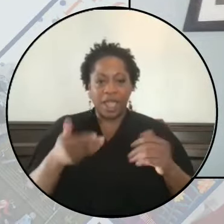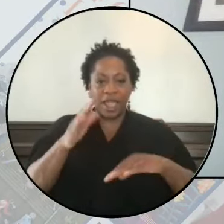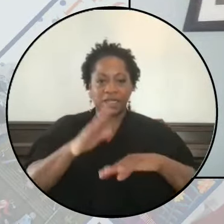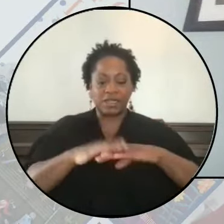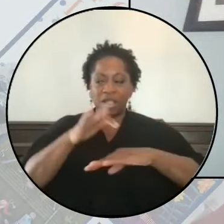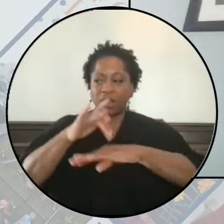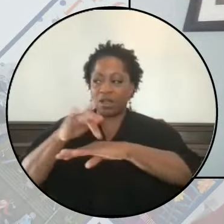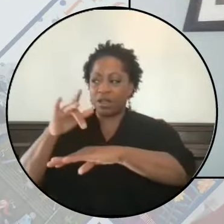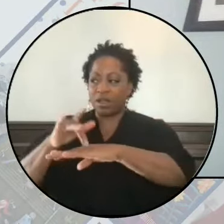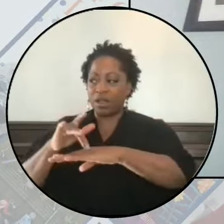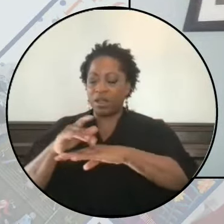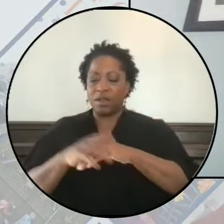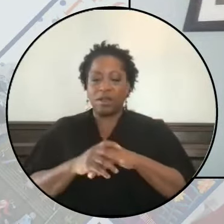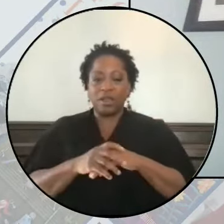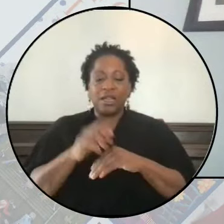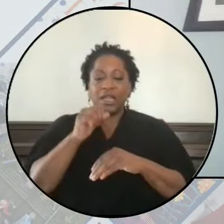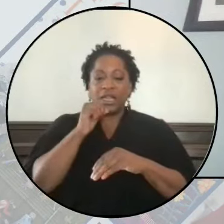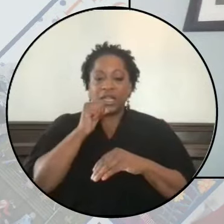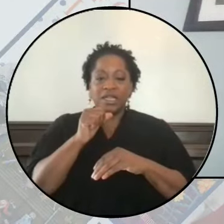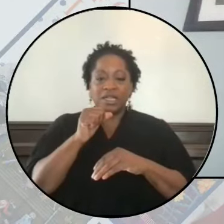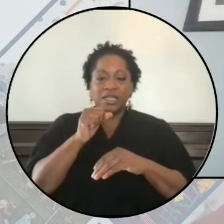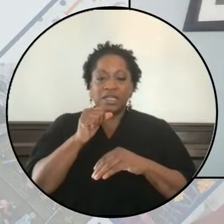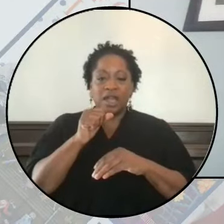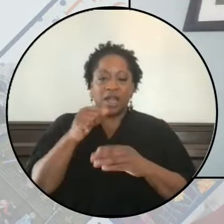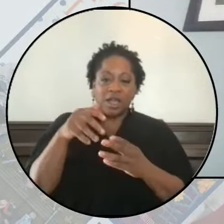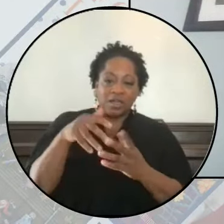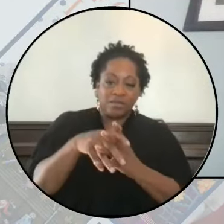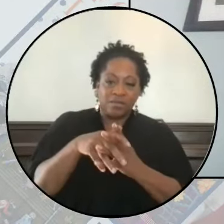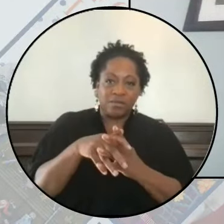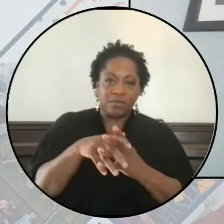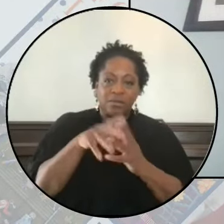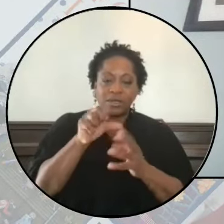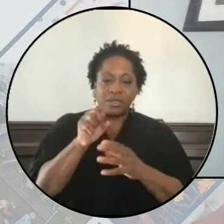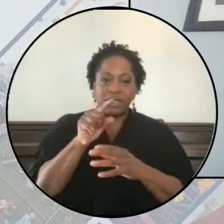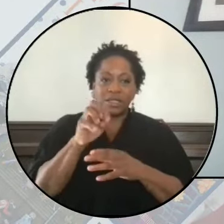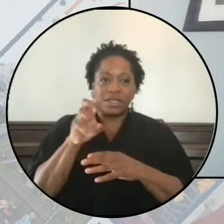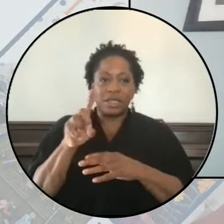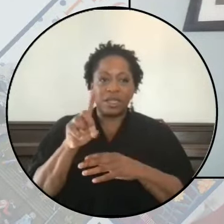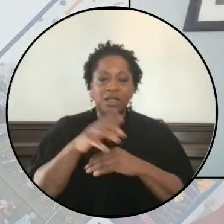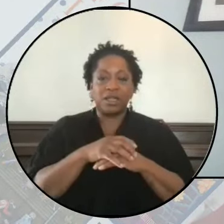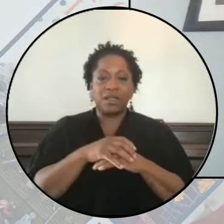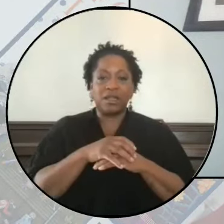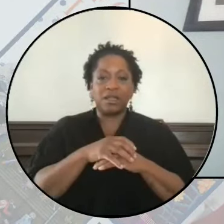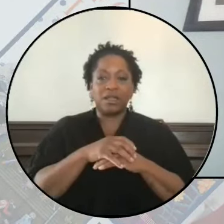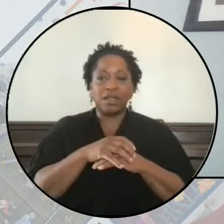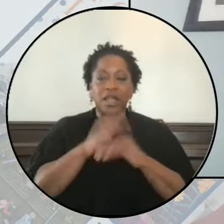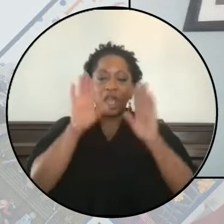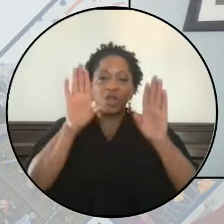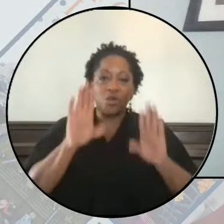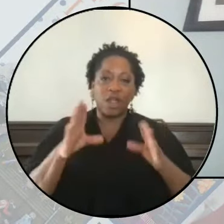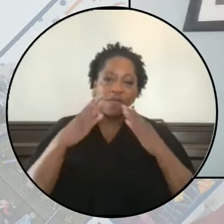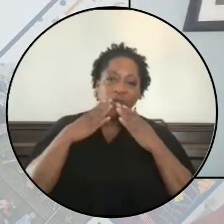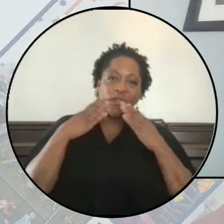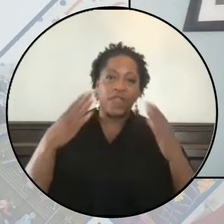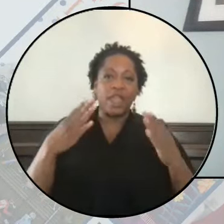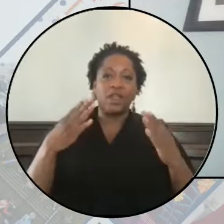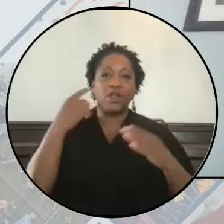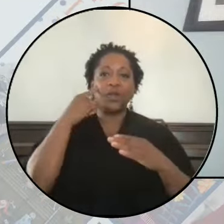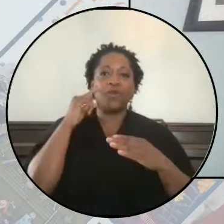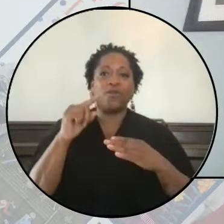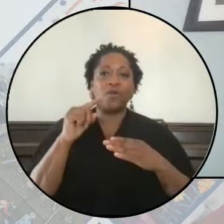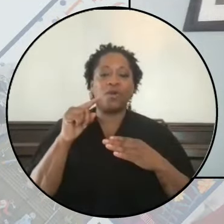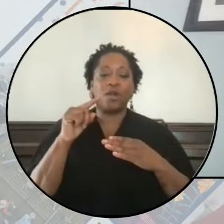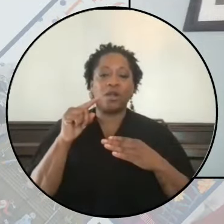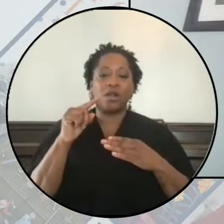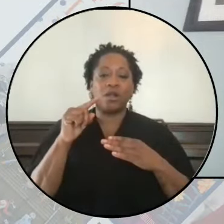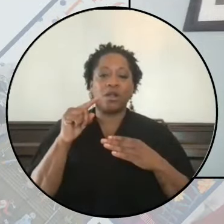It is unseated and a grateful thank you for the